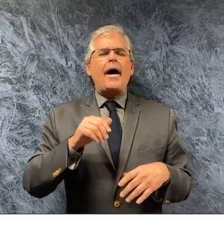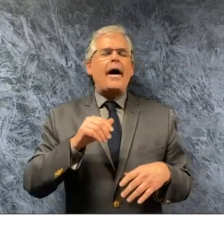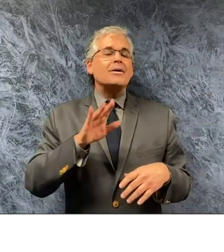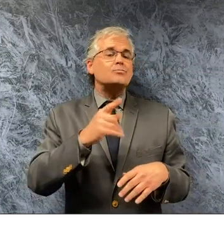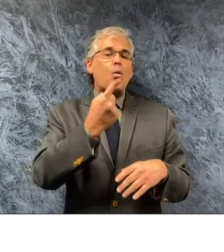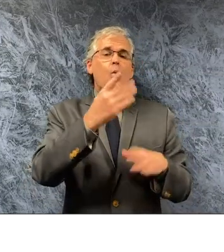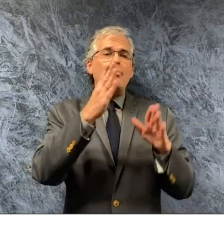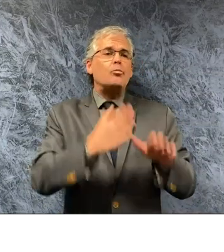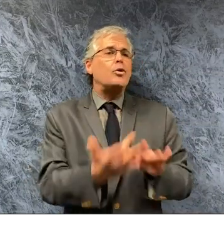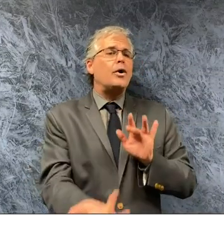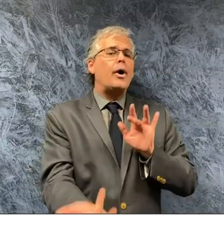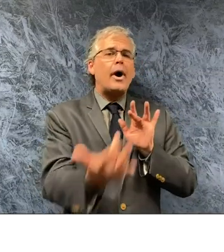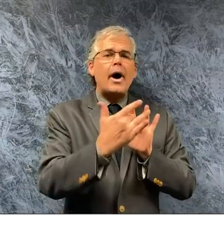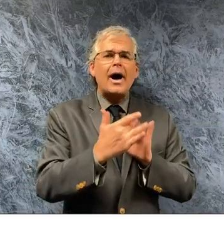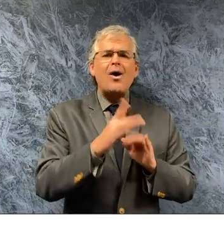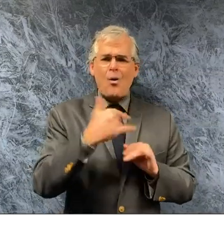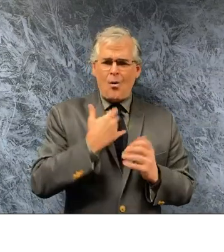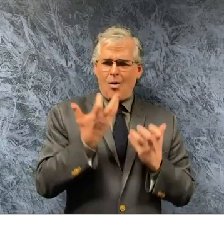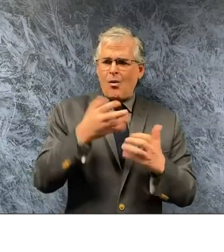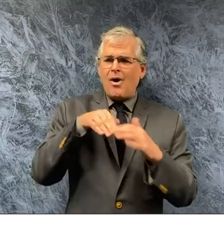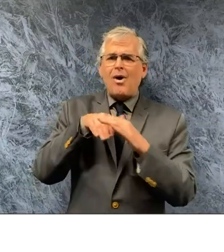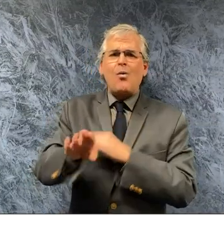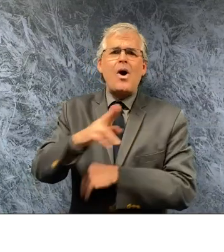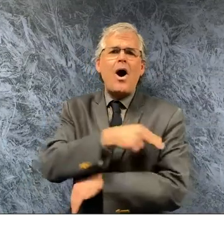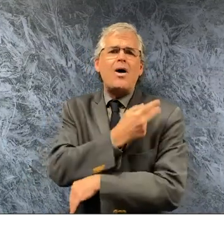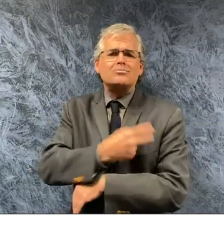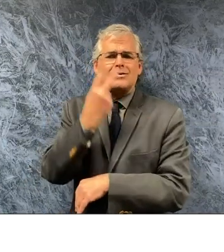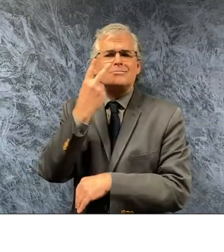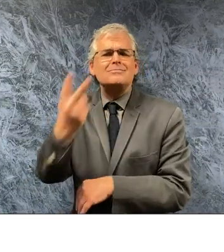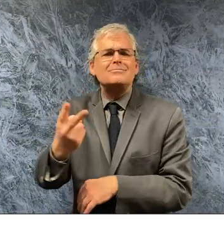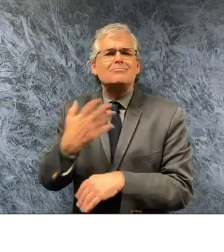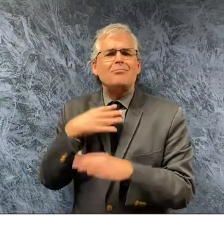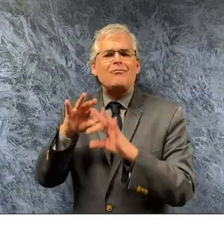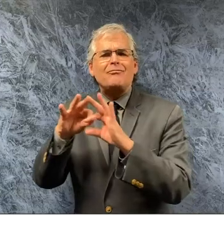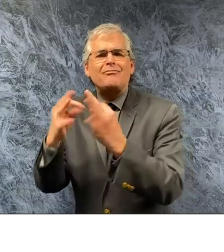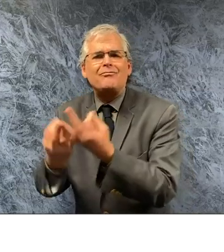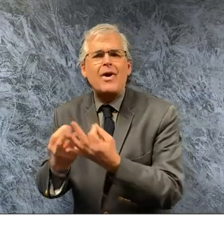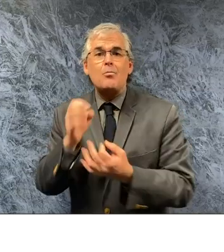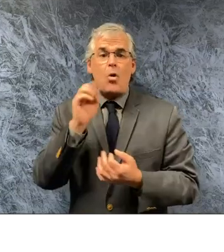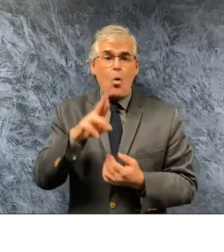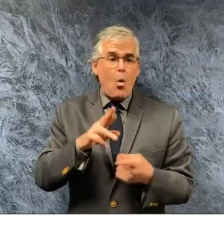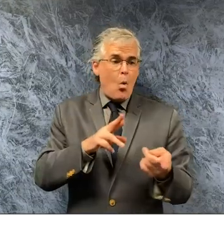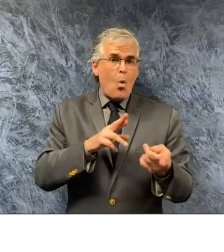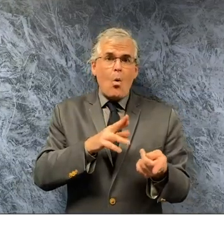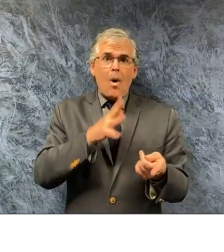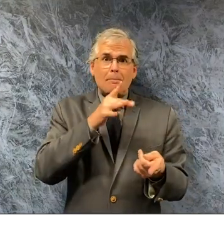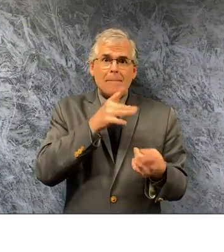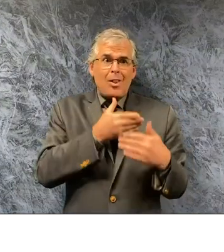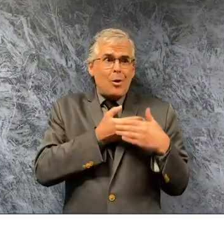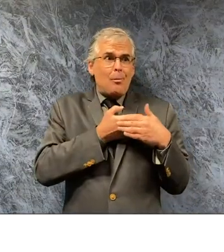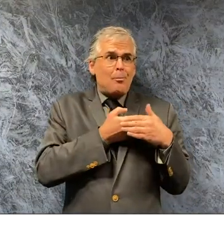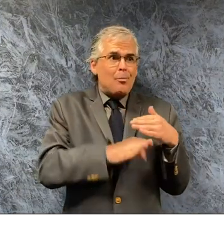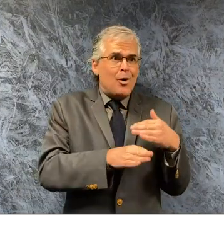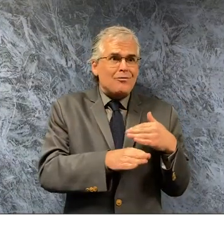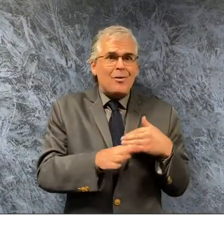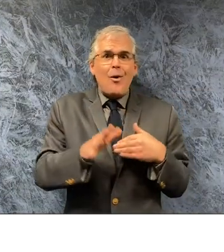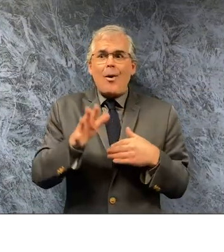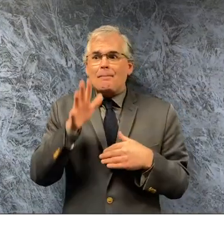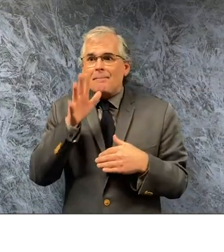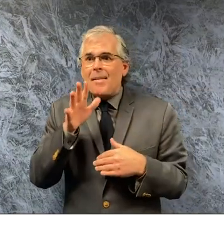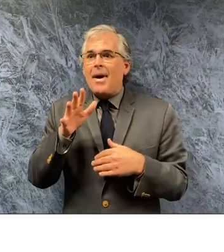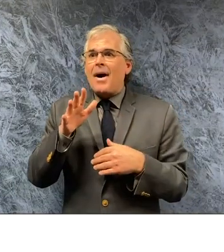two people want to go to a birth when a mom the wife is giving birth and the kids what the mom wants to be then husband